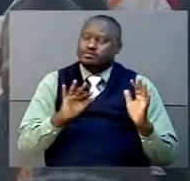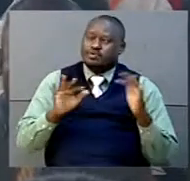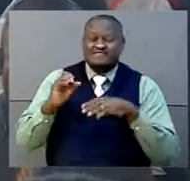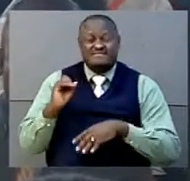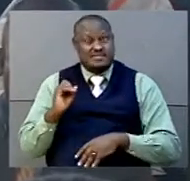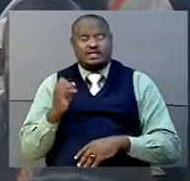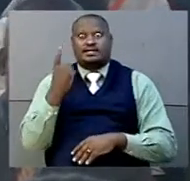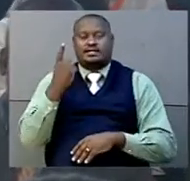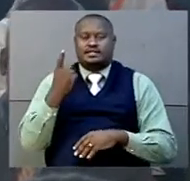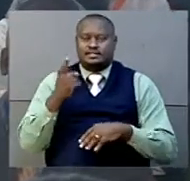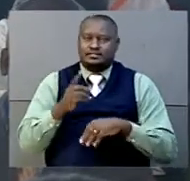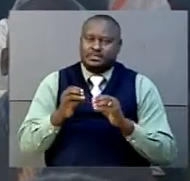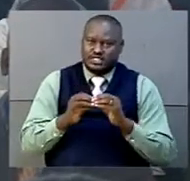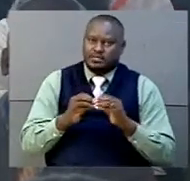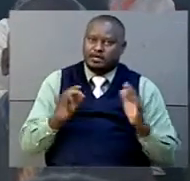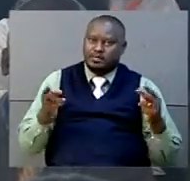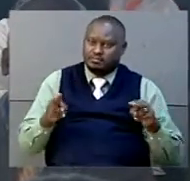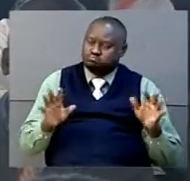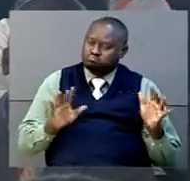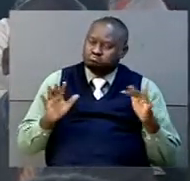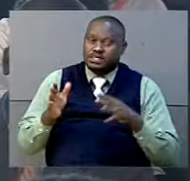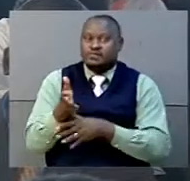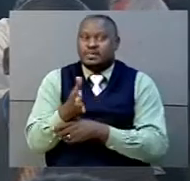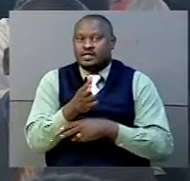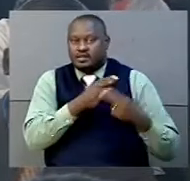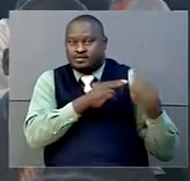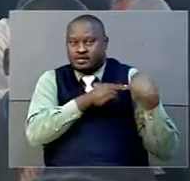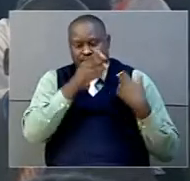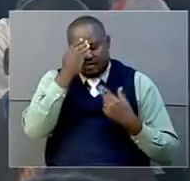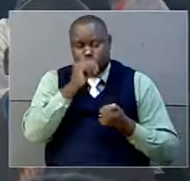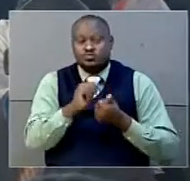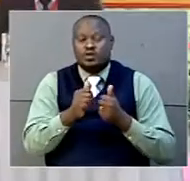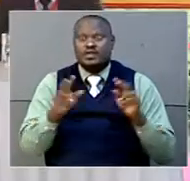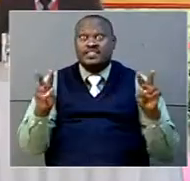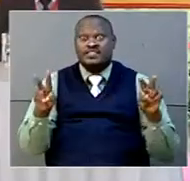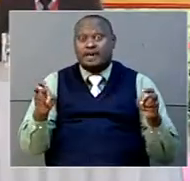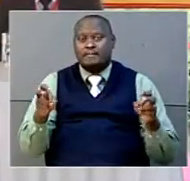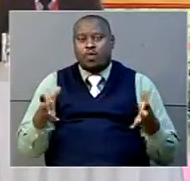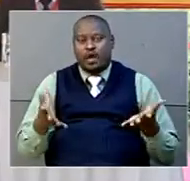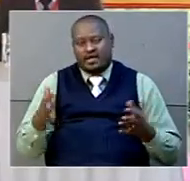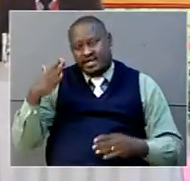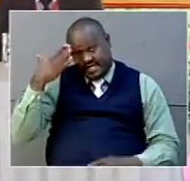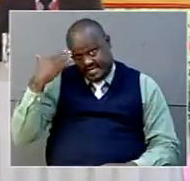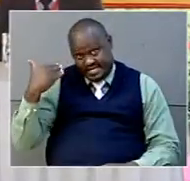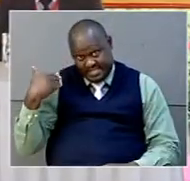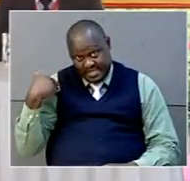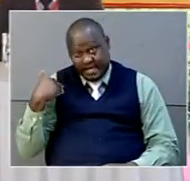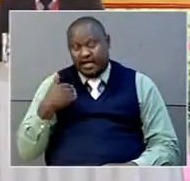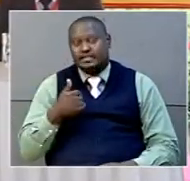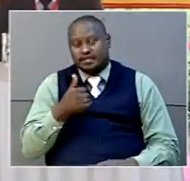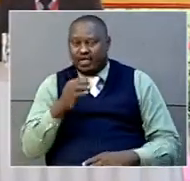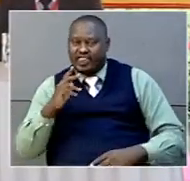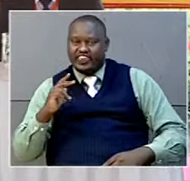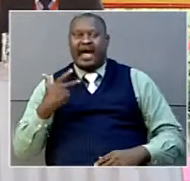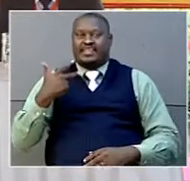national retreat that was organized by the Minister of Education and Sports under the theme, the head teacher as the first inspector.